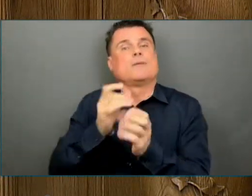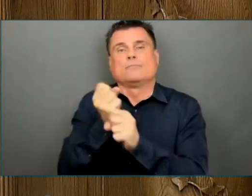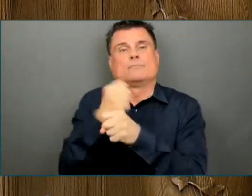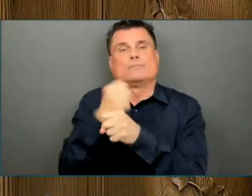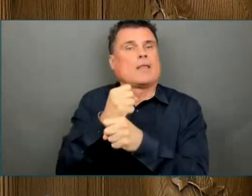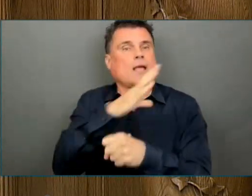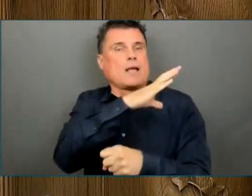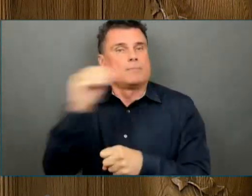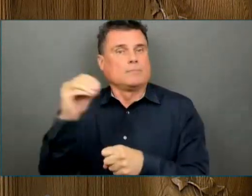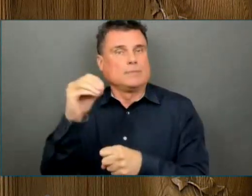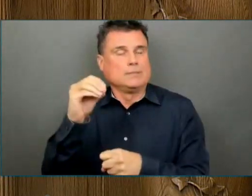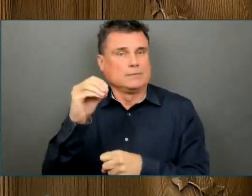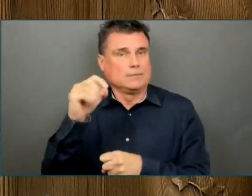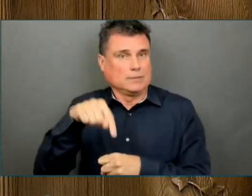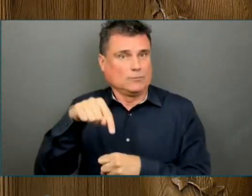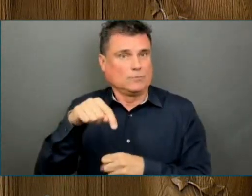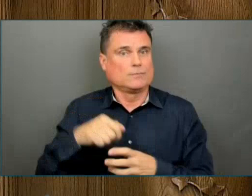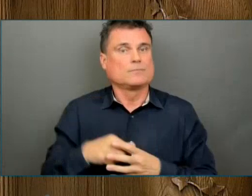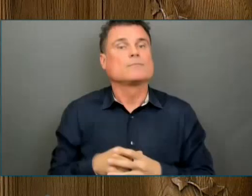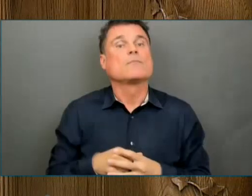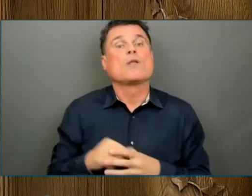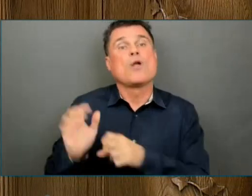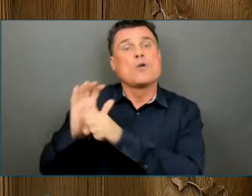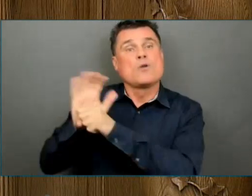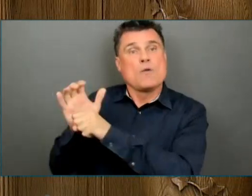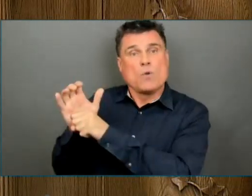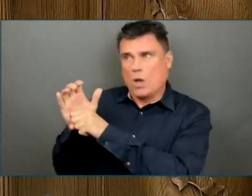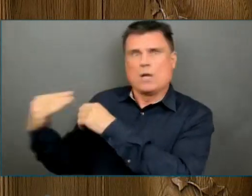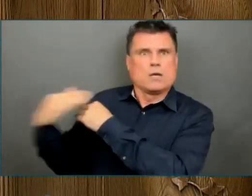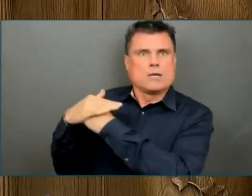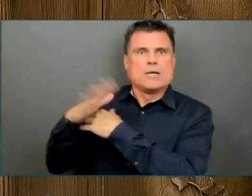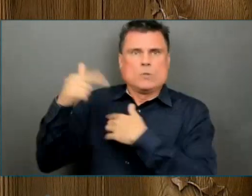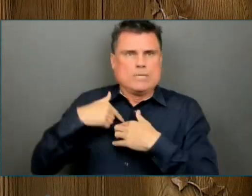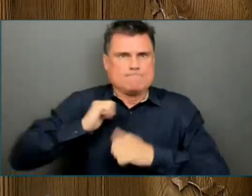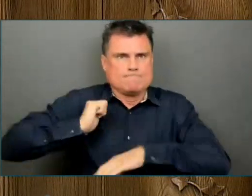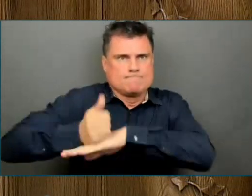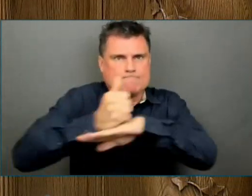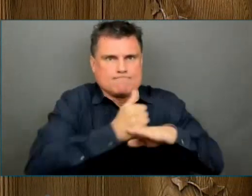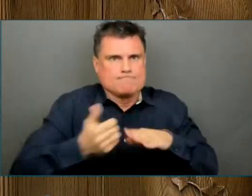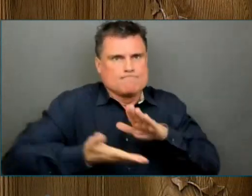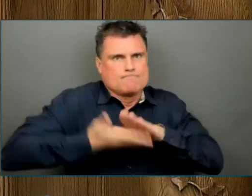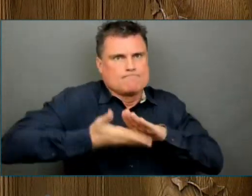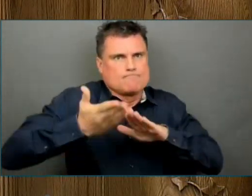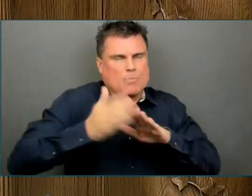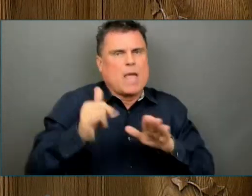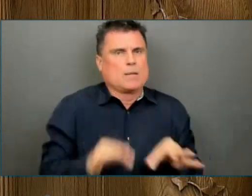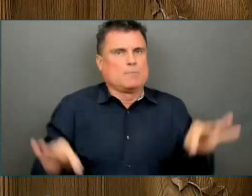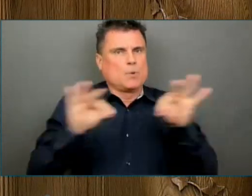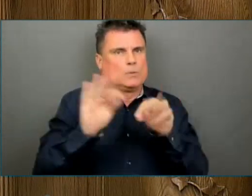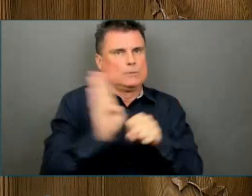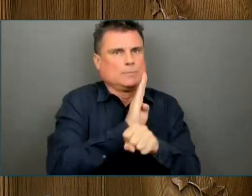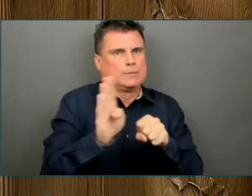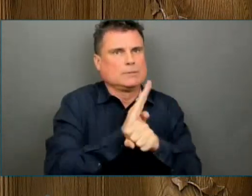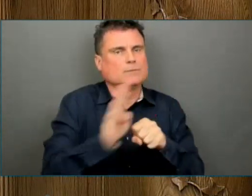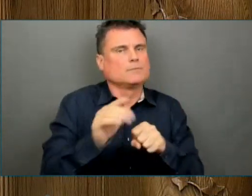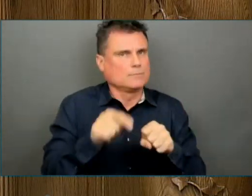offered by this sector. Think of precision nanosystems' work on a vaccine,